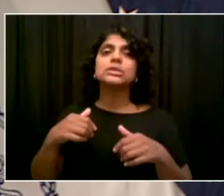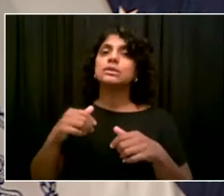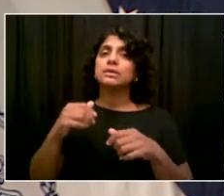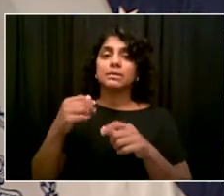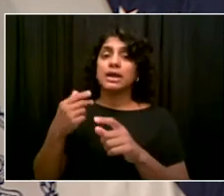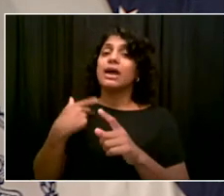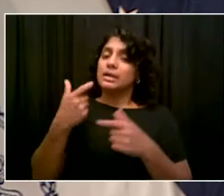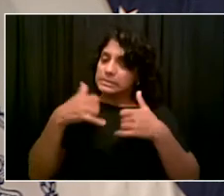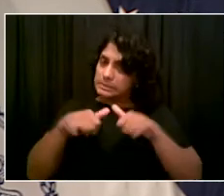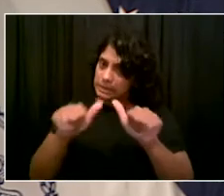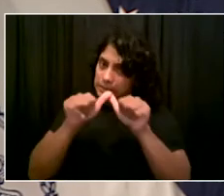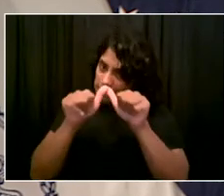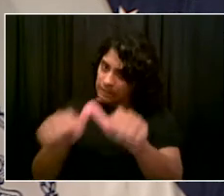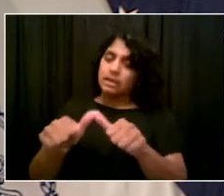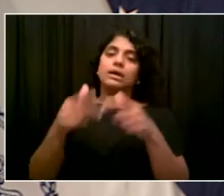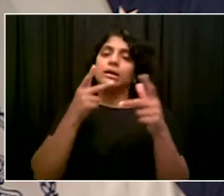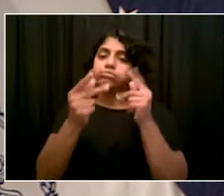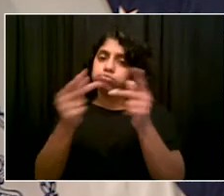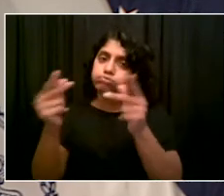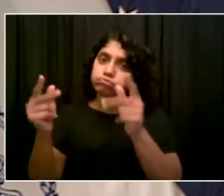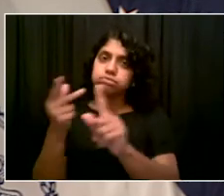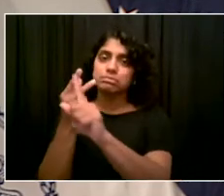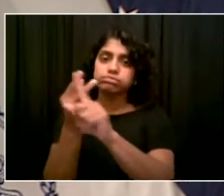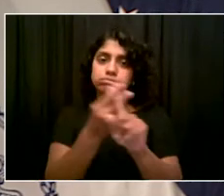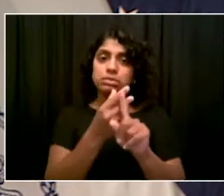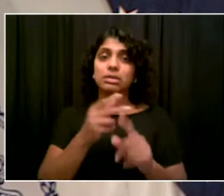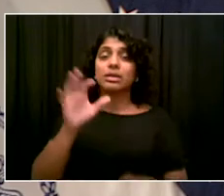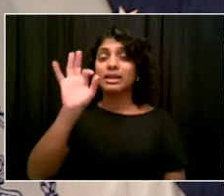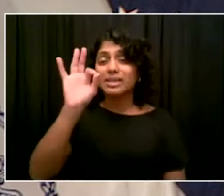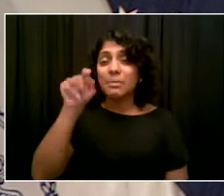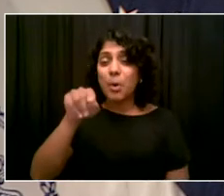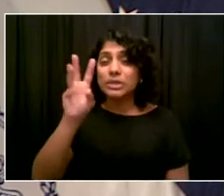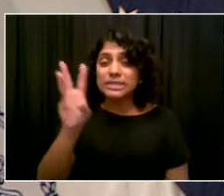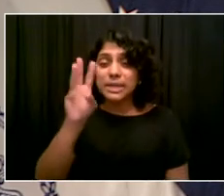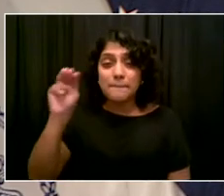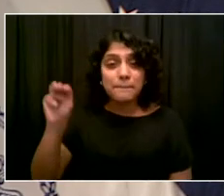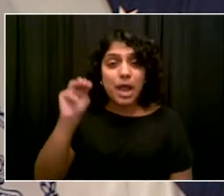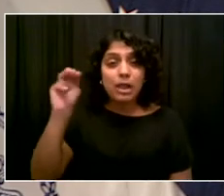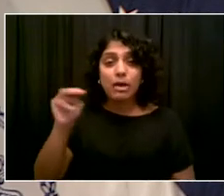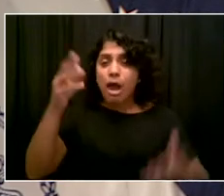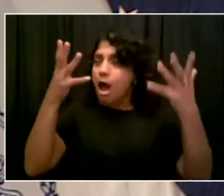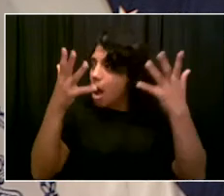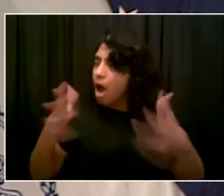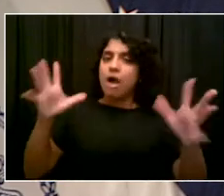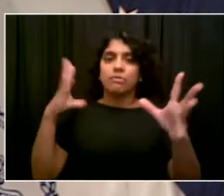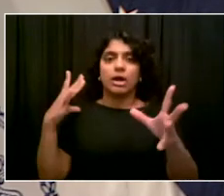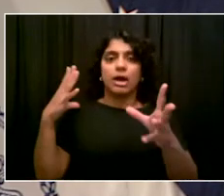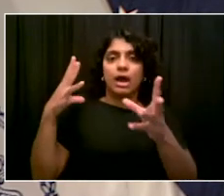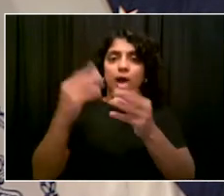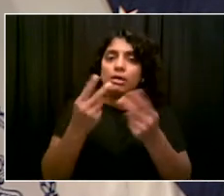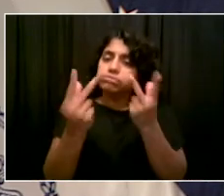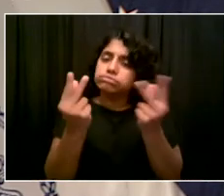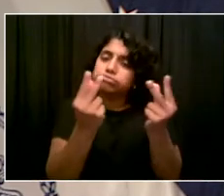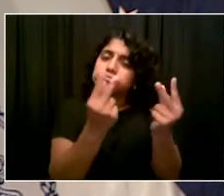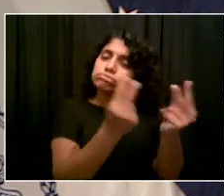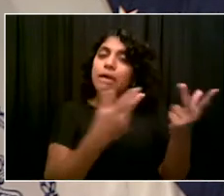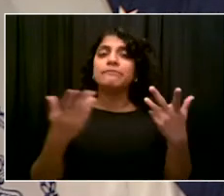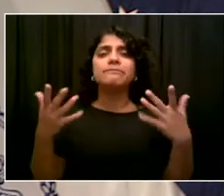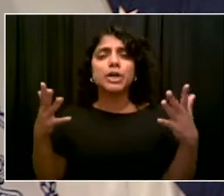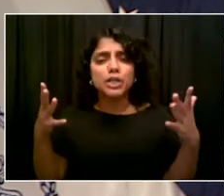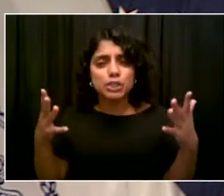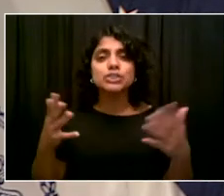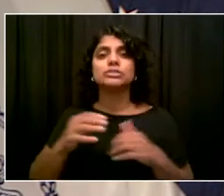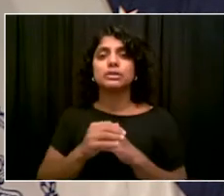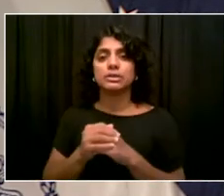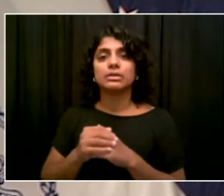a lot of people have responded, and that's why overall the city is so safe. But I think your point is very well taken. We've got to